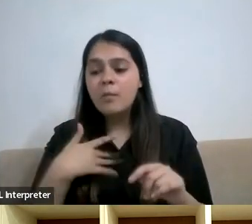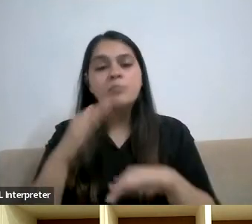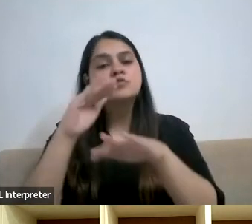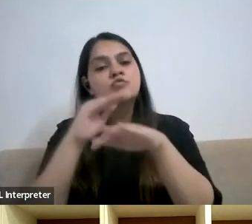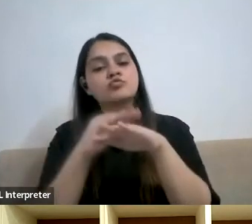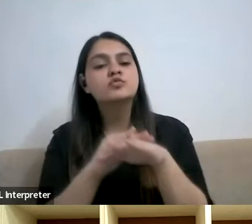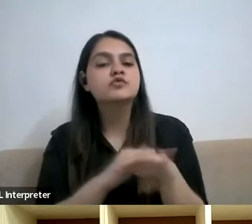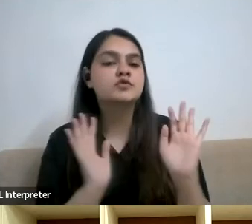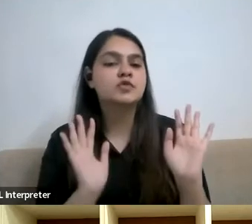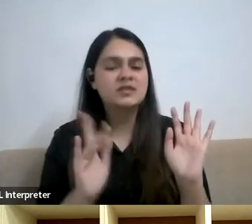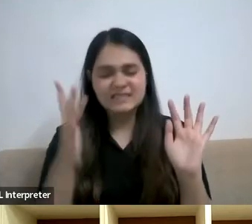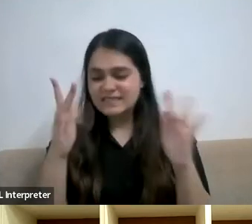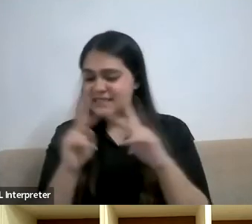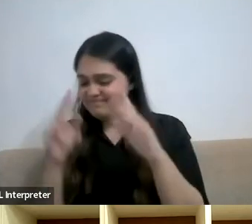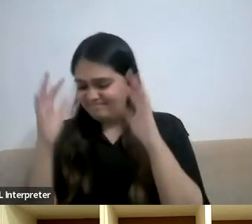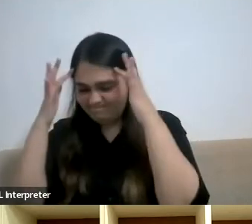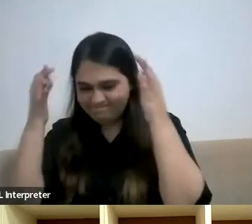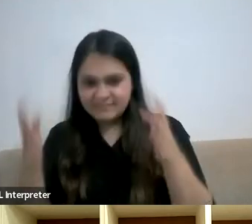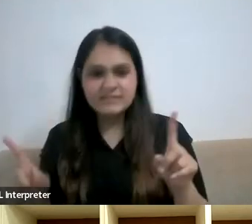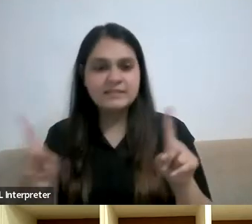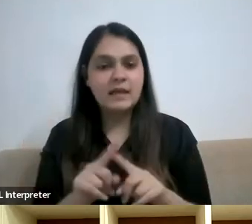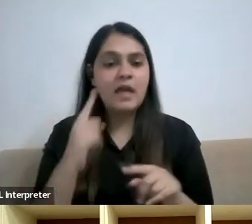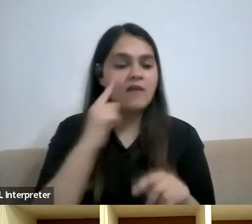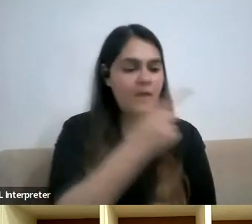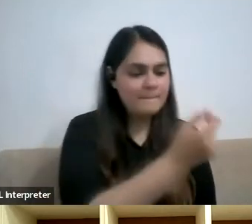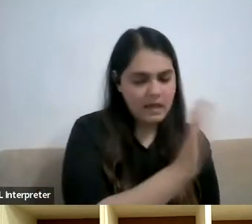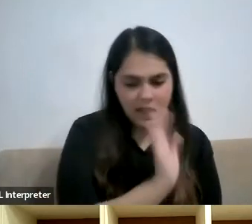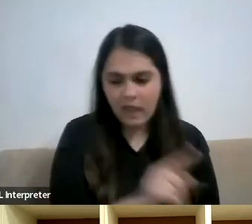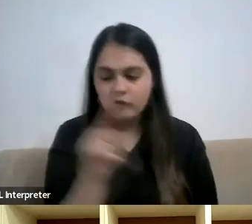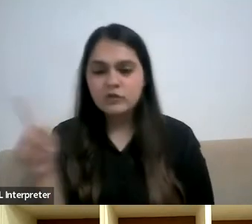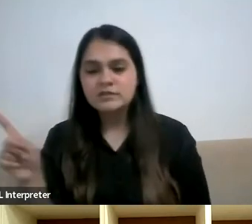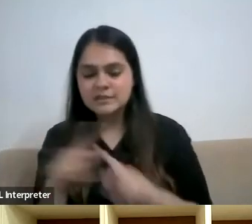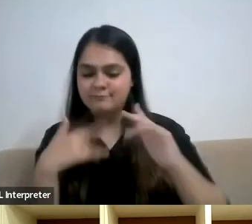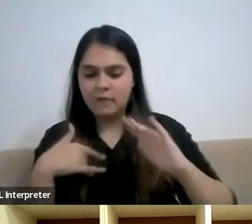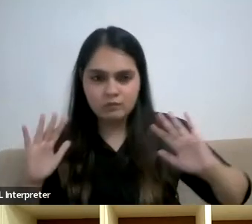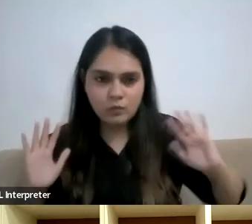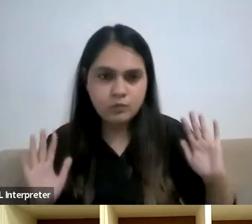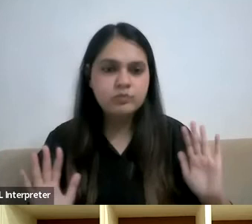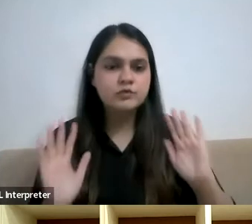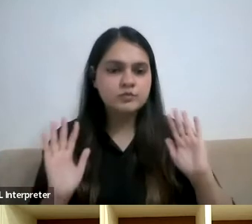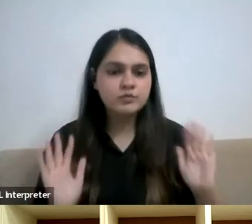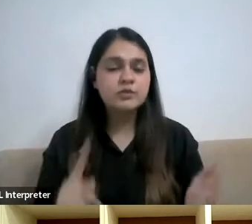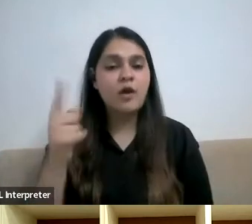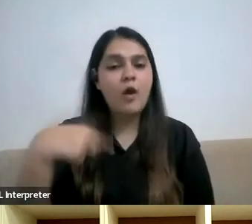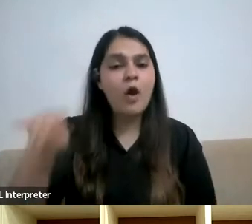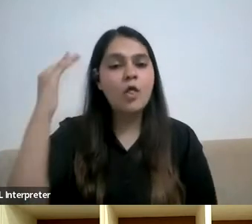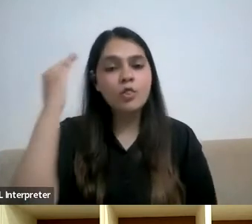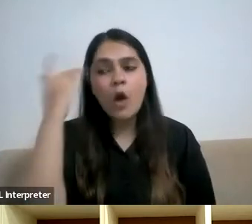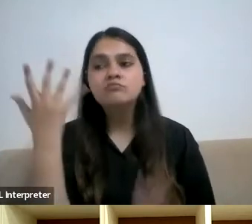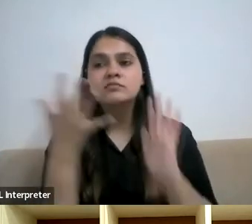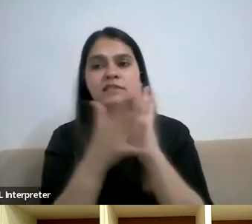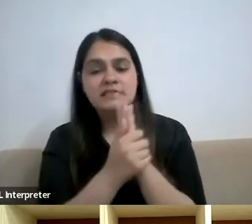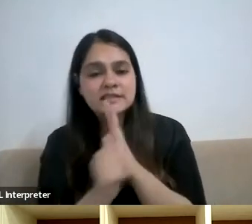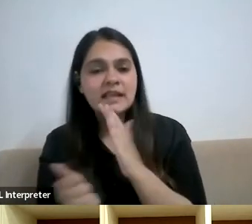It's so disgusting. And if she has money, if she has even pushing, the knowledge and the skill and the